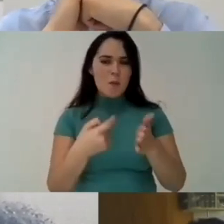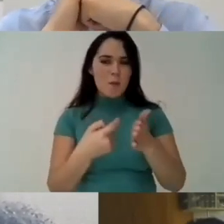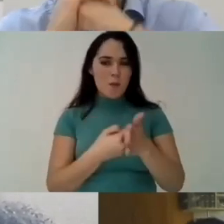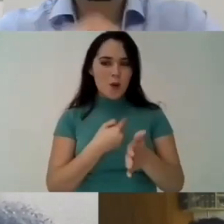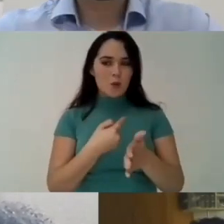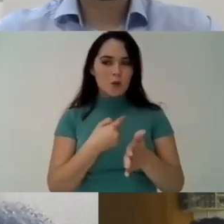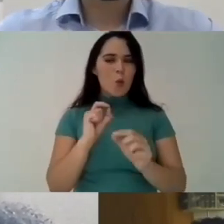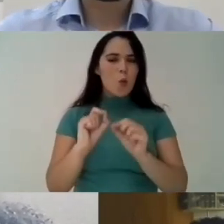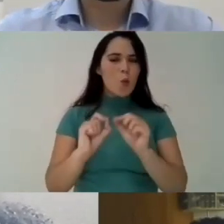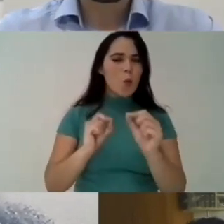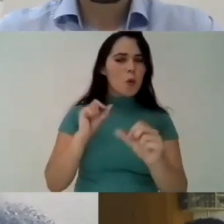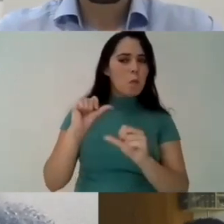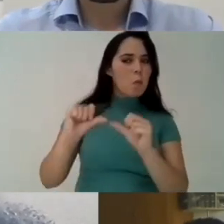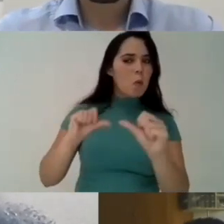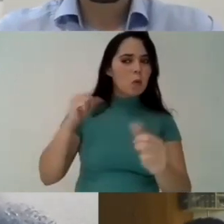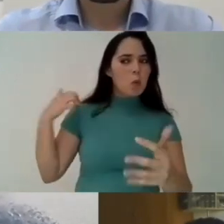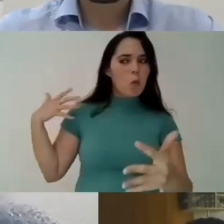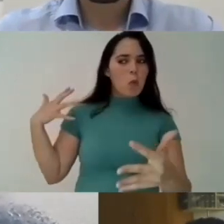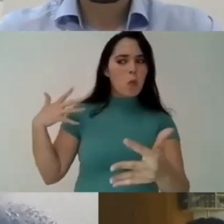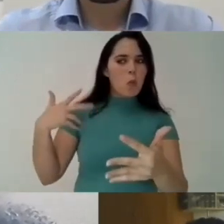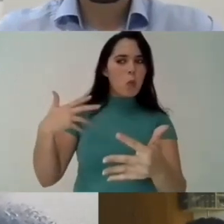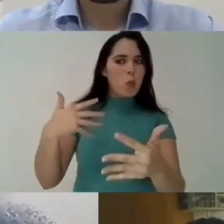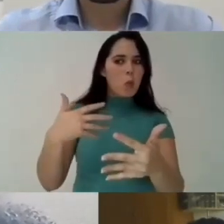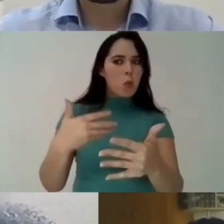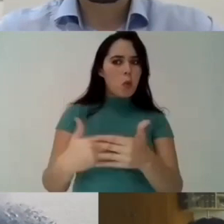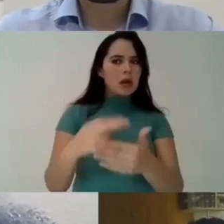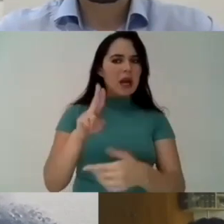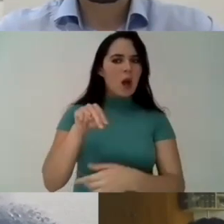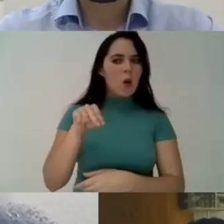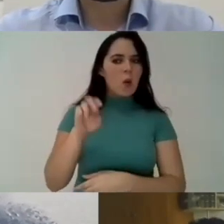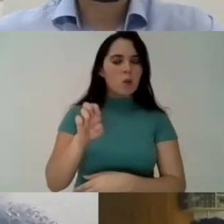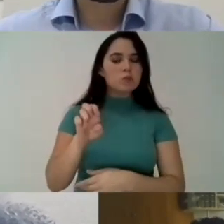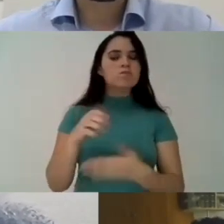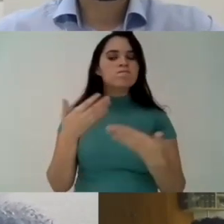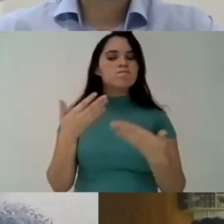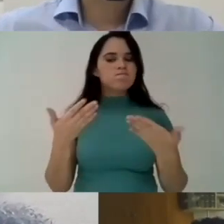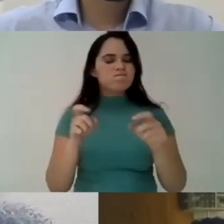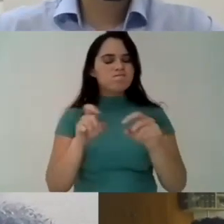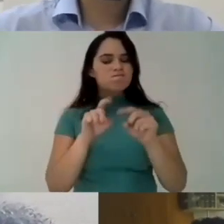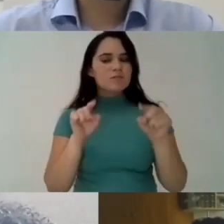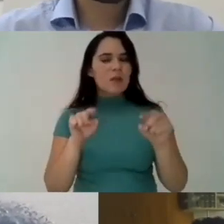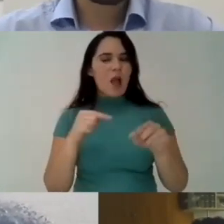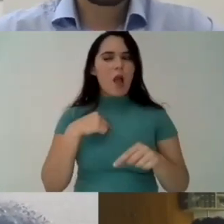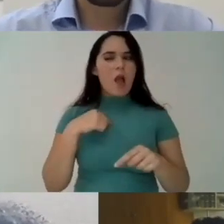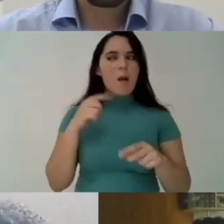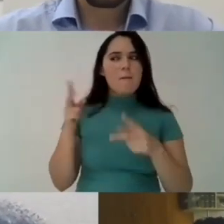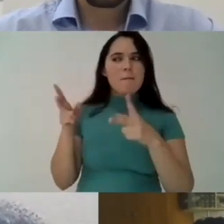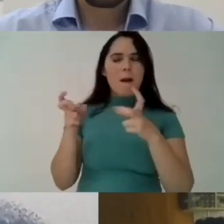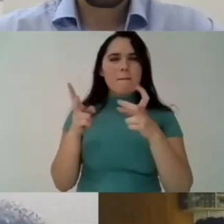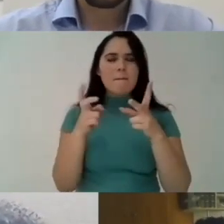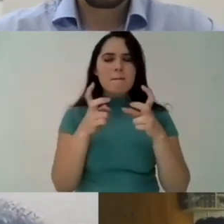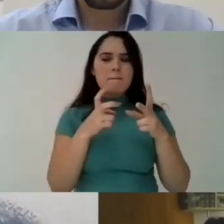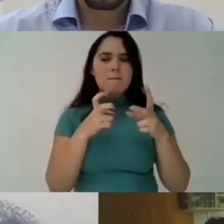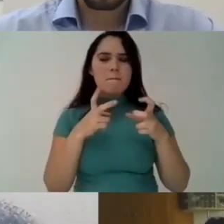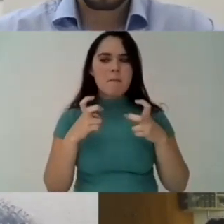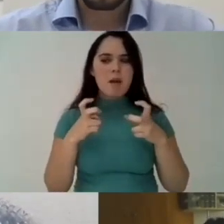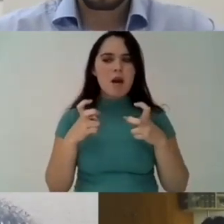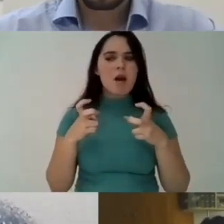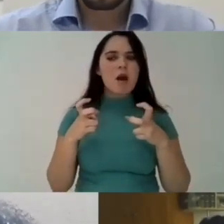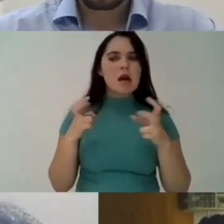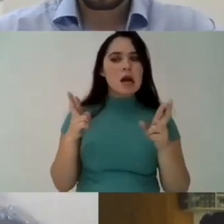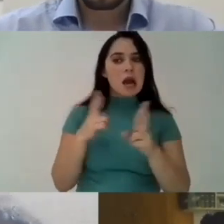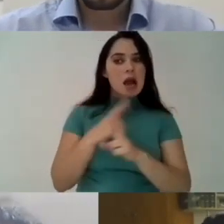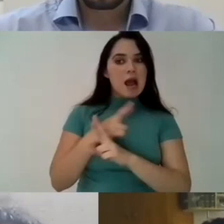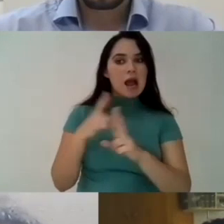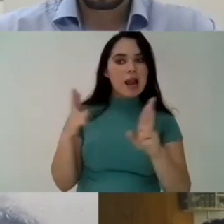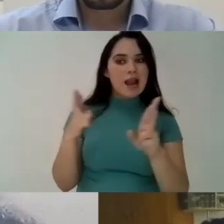so when you ask about the changes in the student movement i would